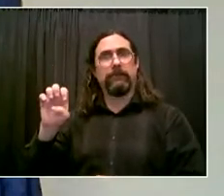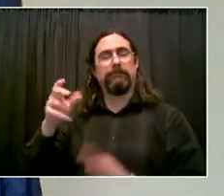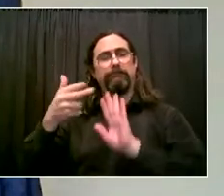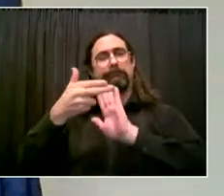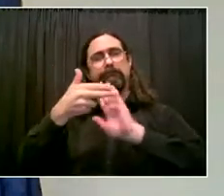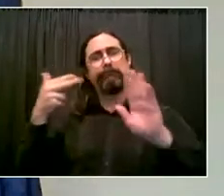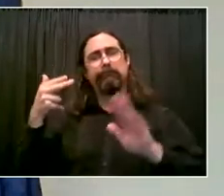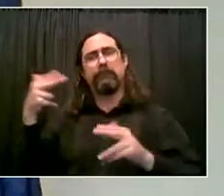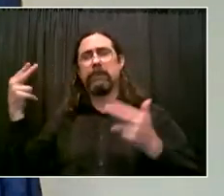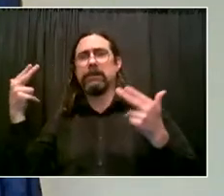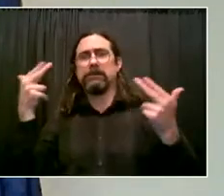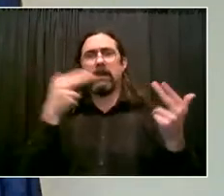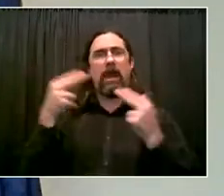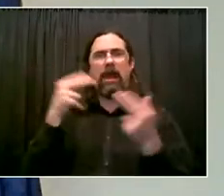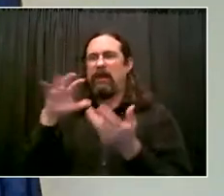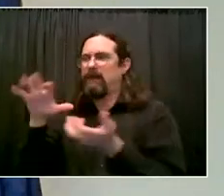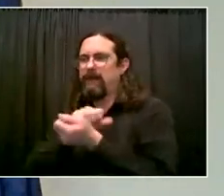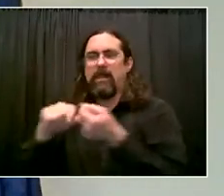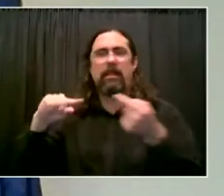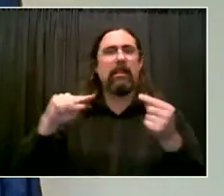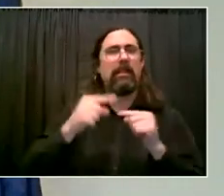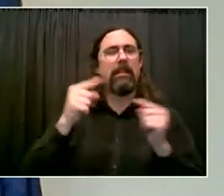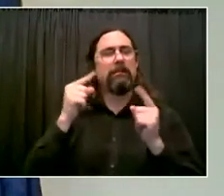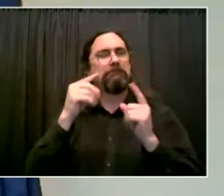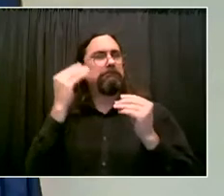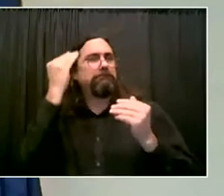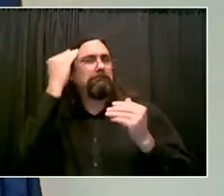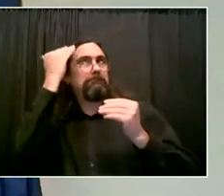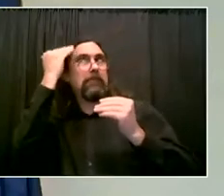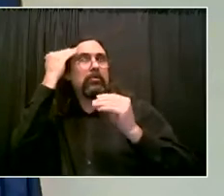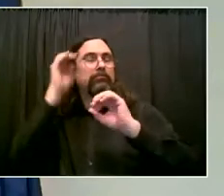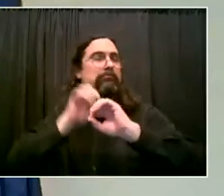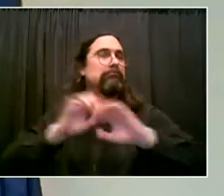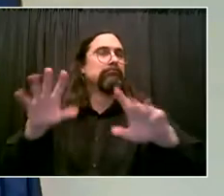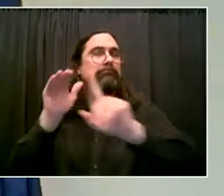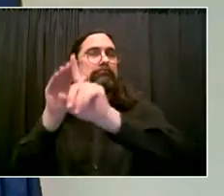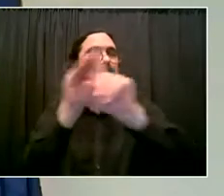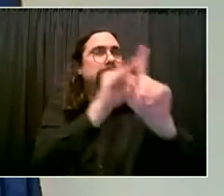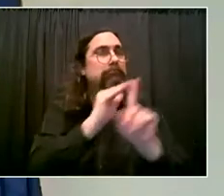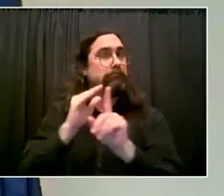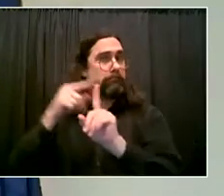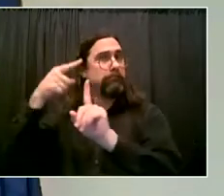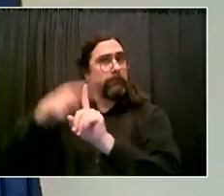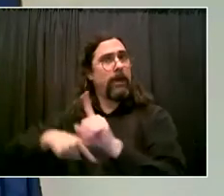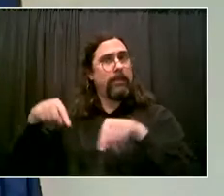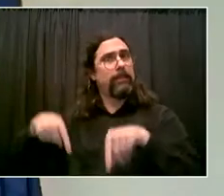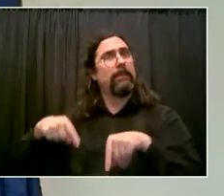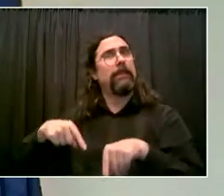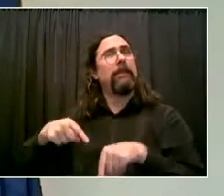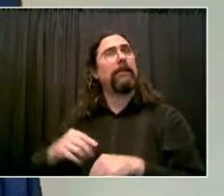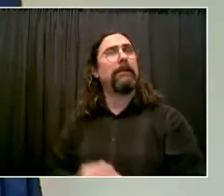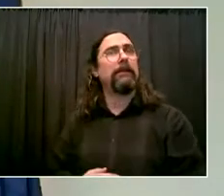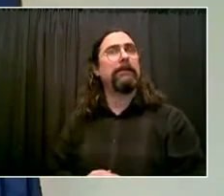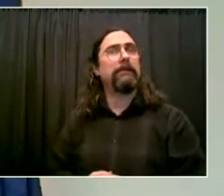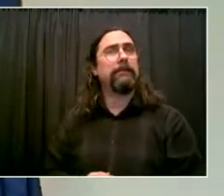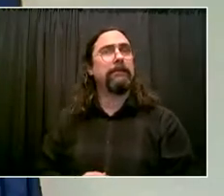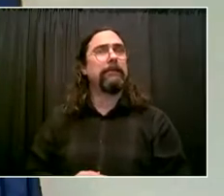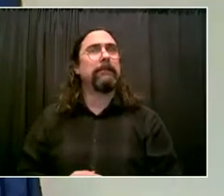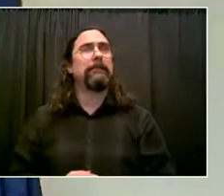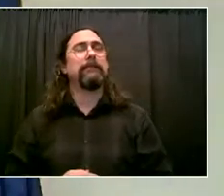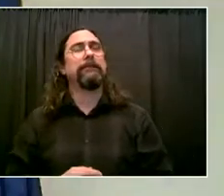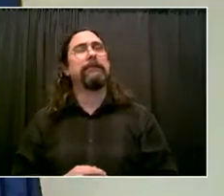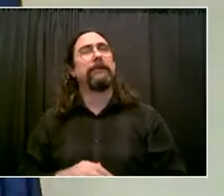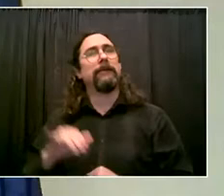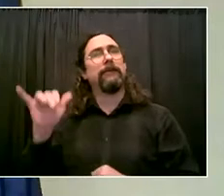in the Bronx. I also had a 12-year-old shot this weekend. You know, we cannot tolerate this. So, Mr.